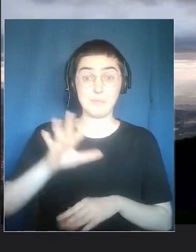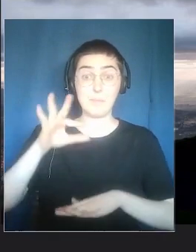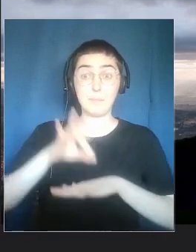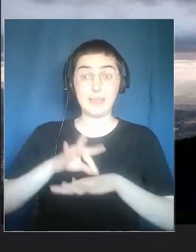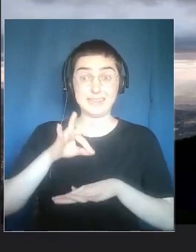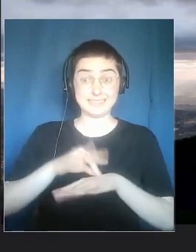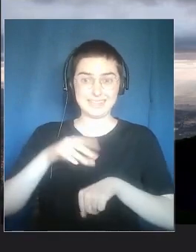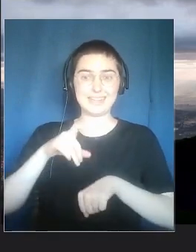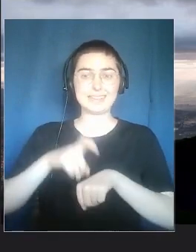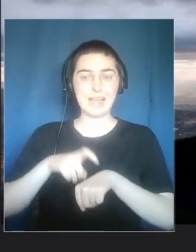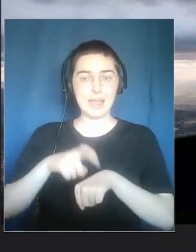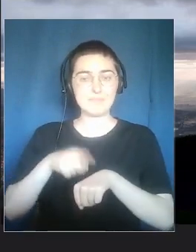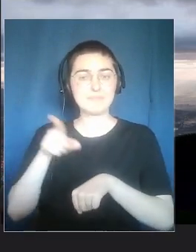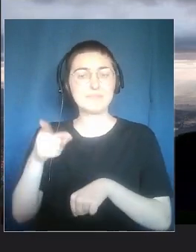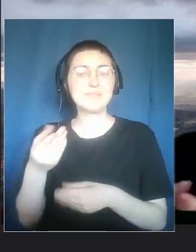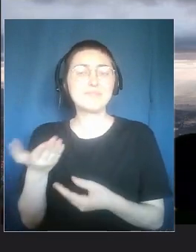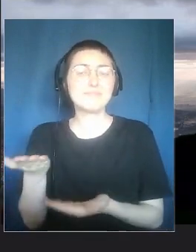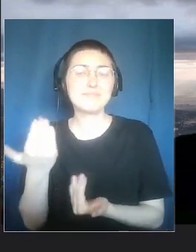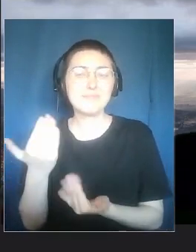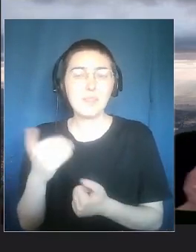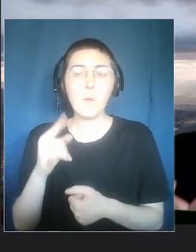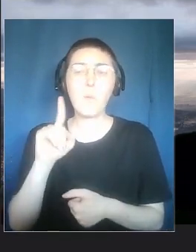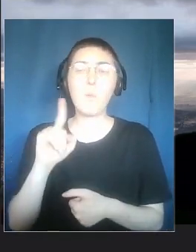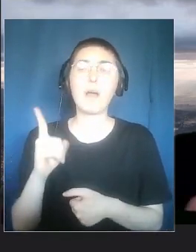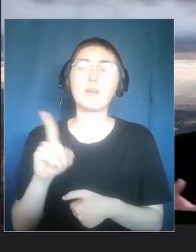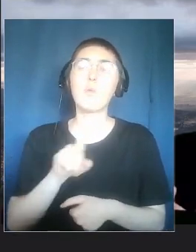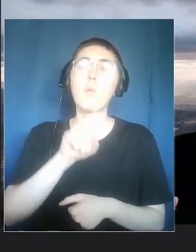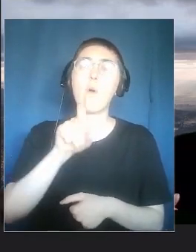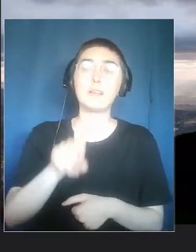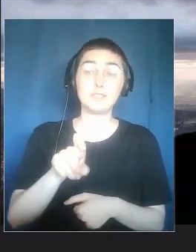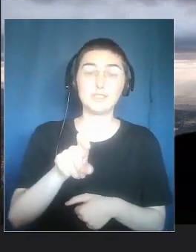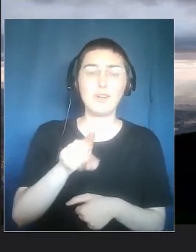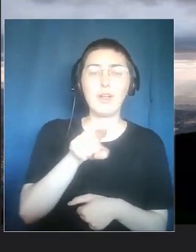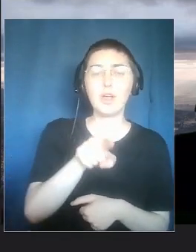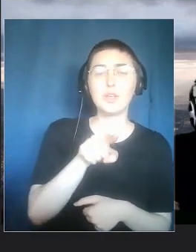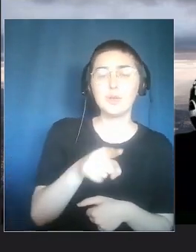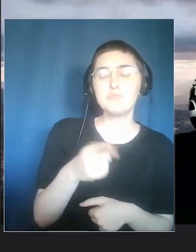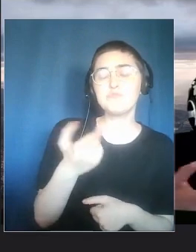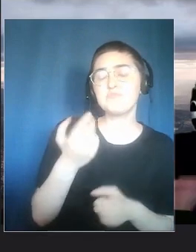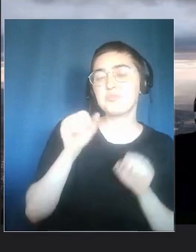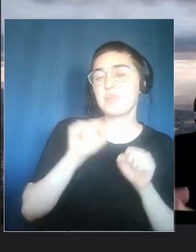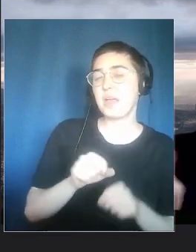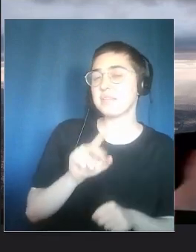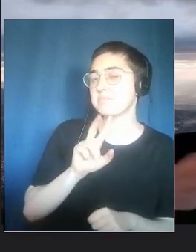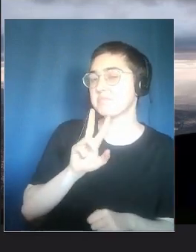I would propose to Stefania, we have roughly 50 minutes left.